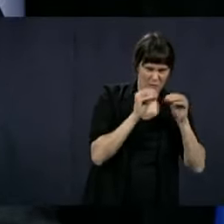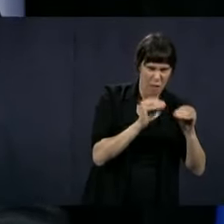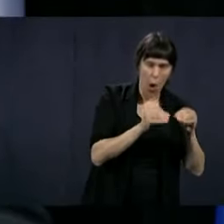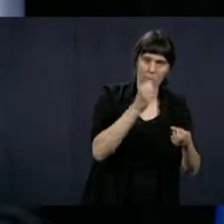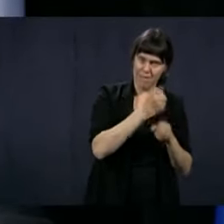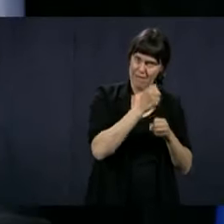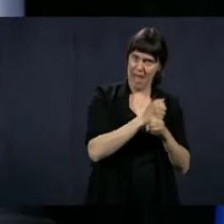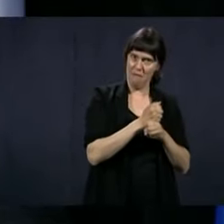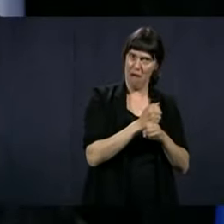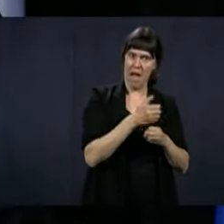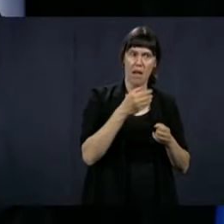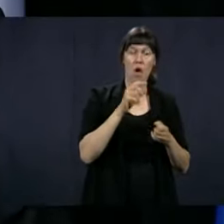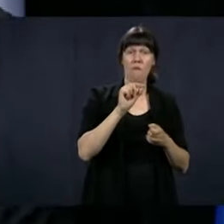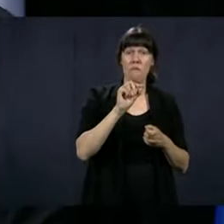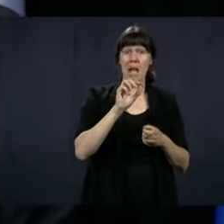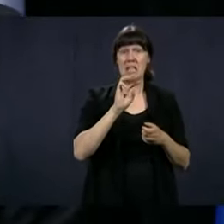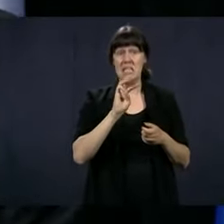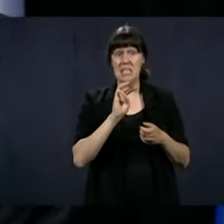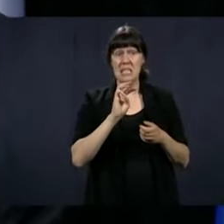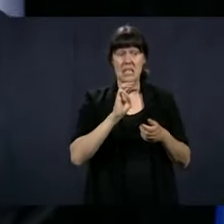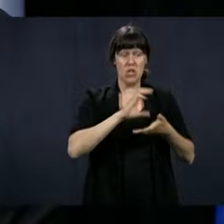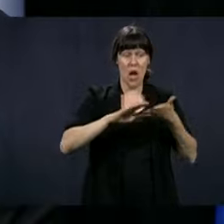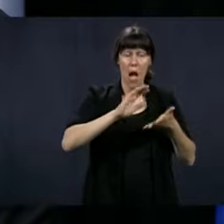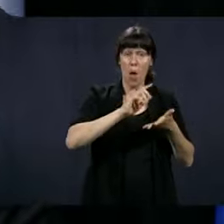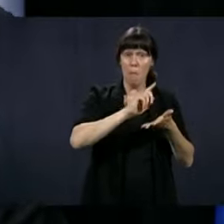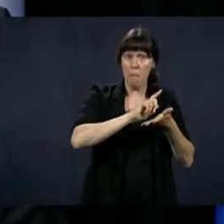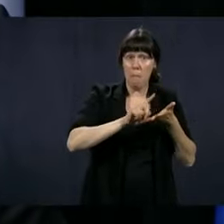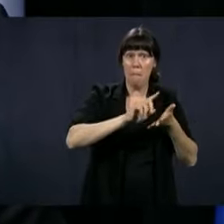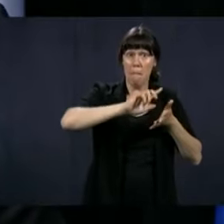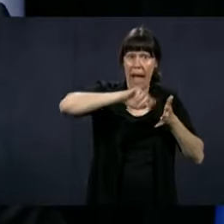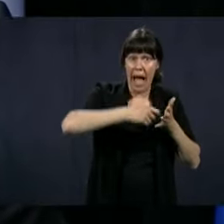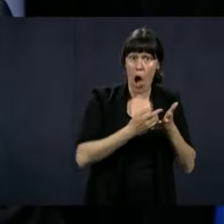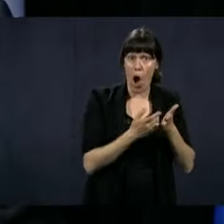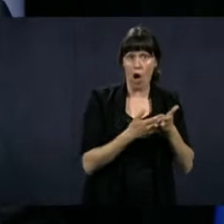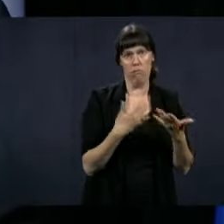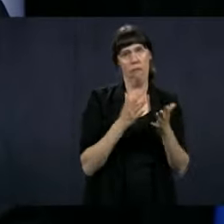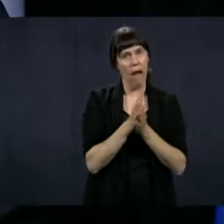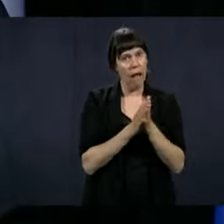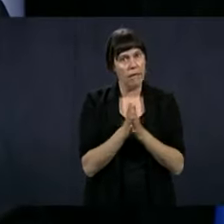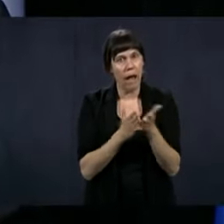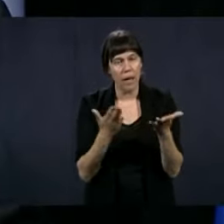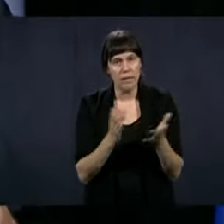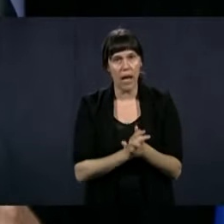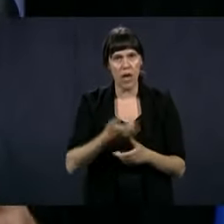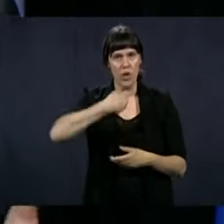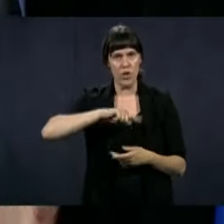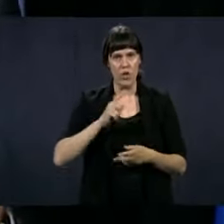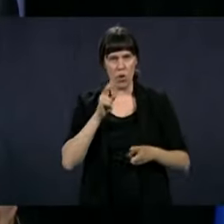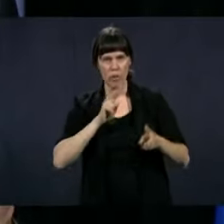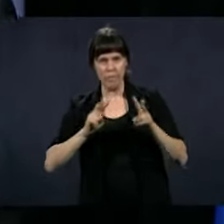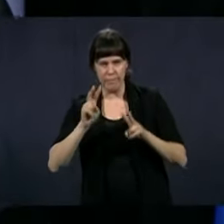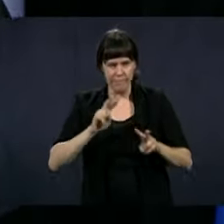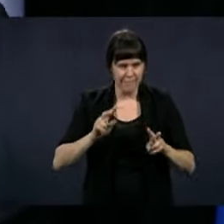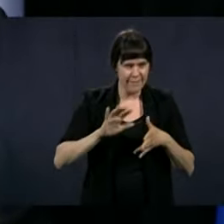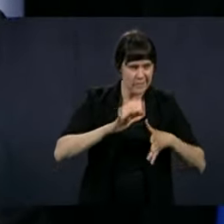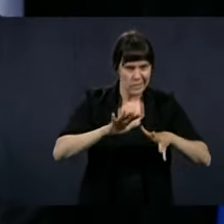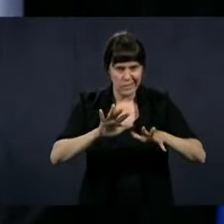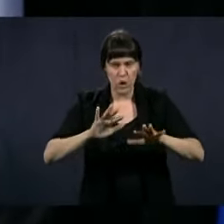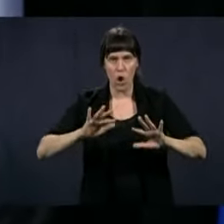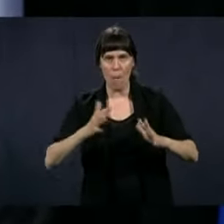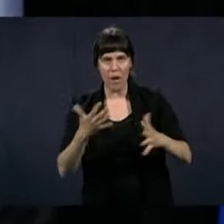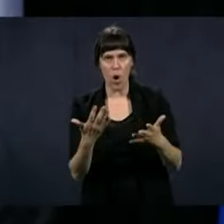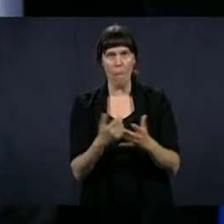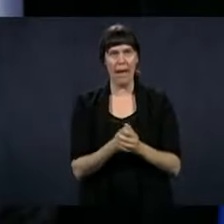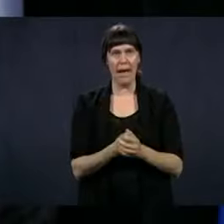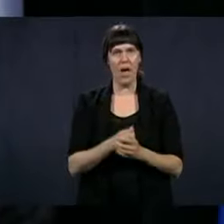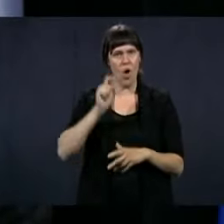main challenge that we have, and that's what we're going to try to look at with the advertisement that we're going to start next week, is to convince people